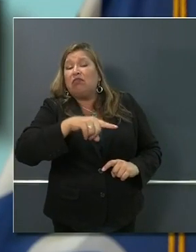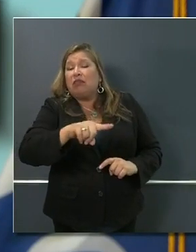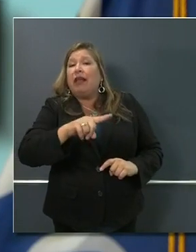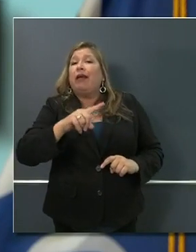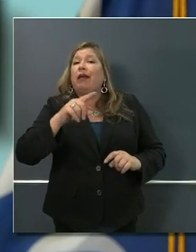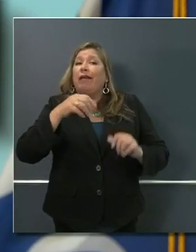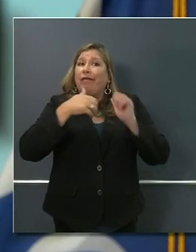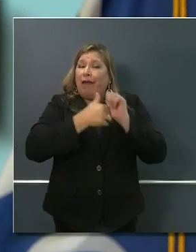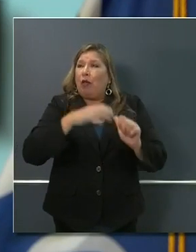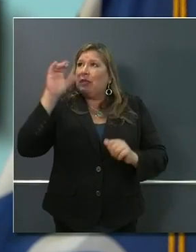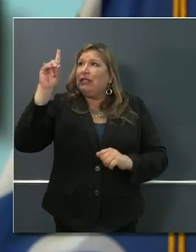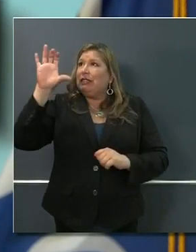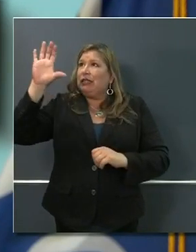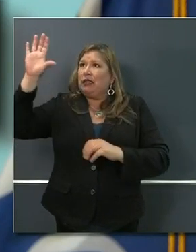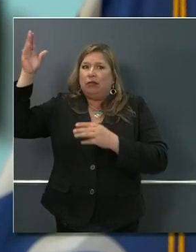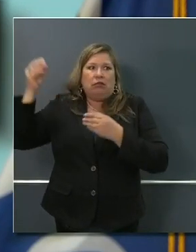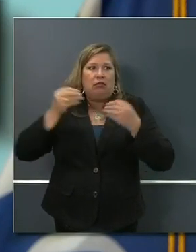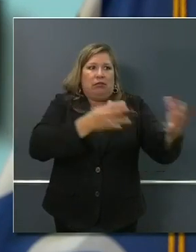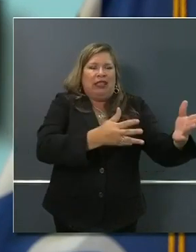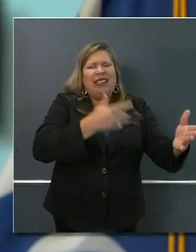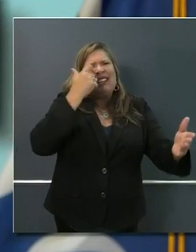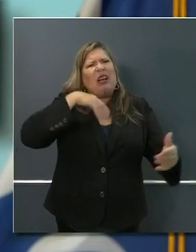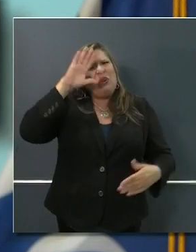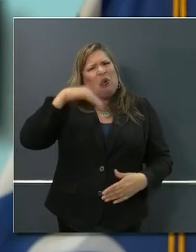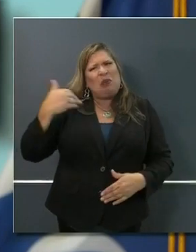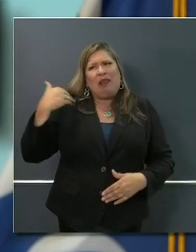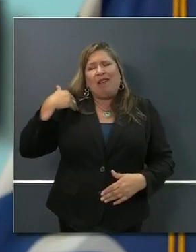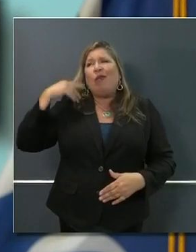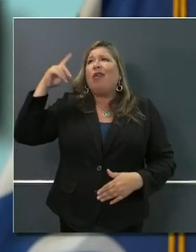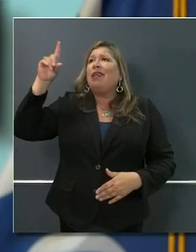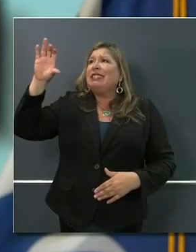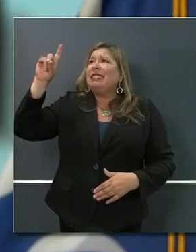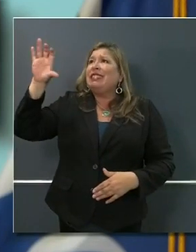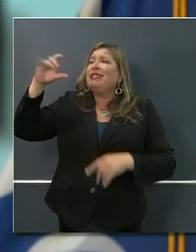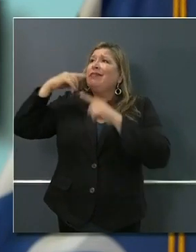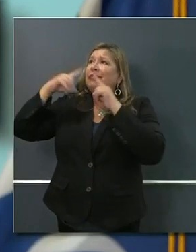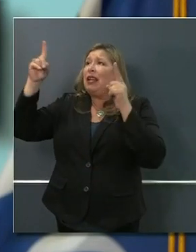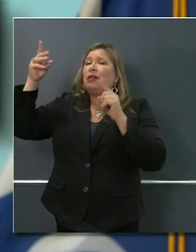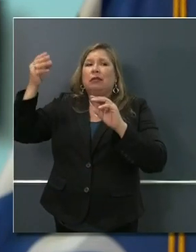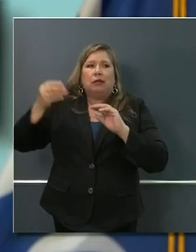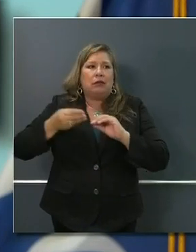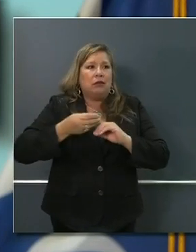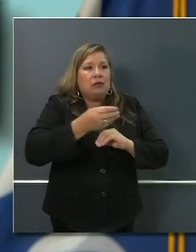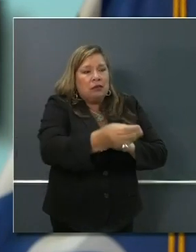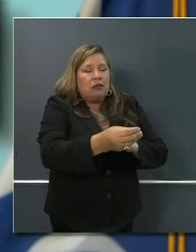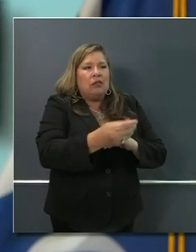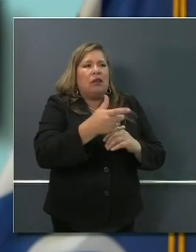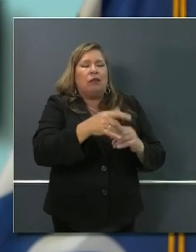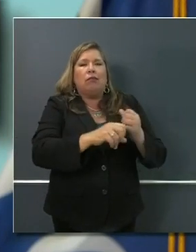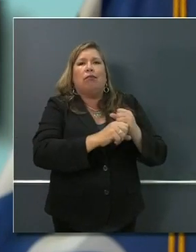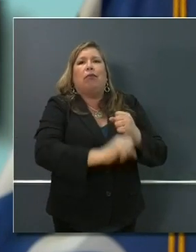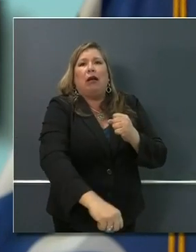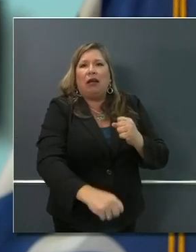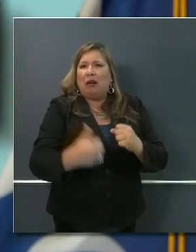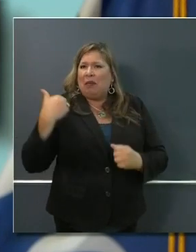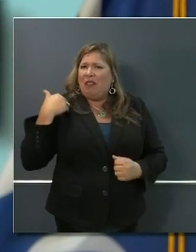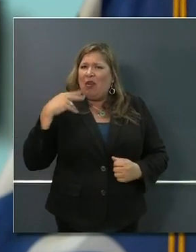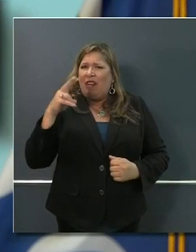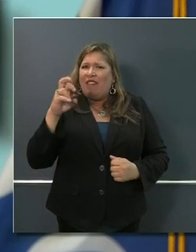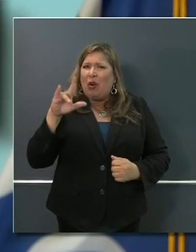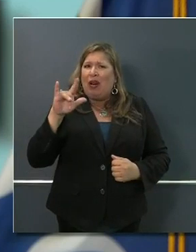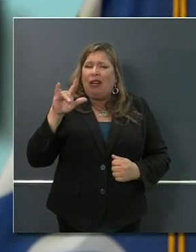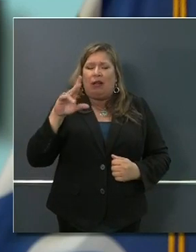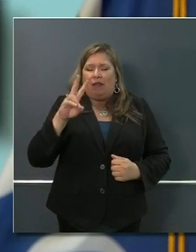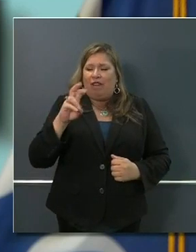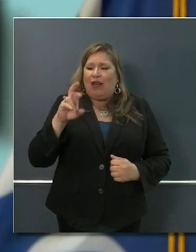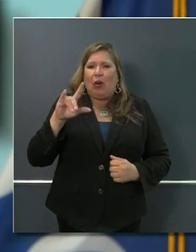quickly, because in the past there has been a lag, particularly with barely in Sacramento, between the stated screening policy and what people are actually seeing when